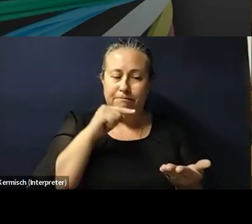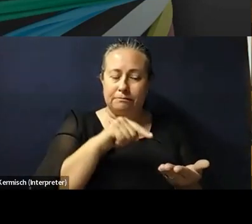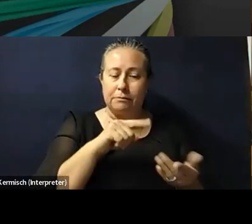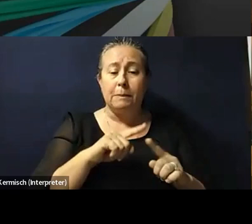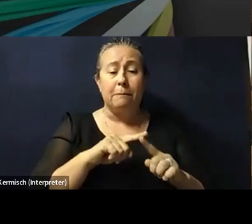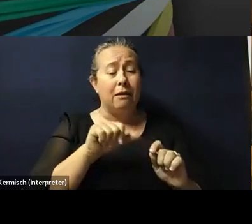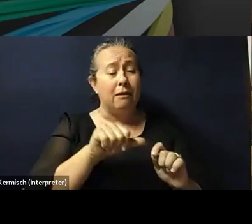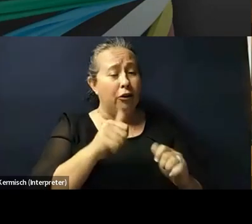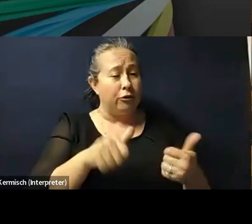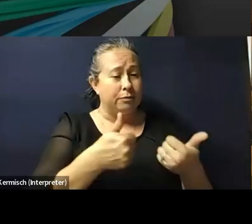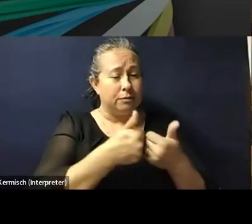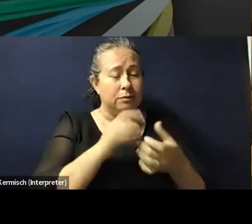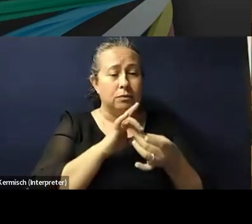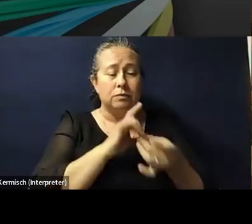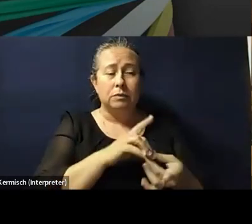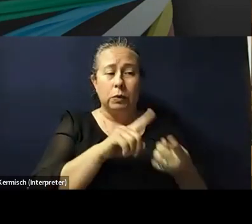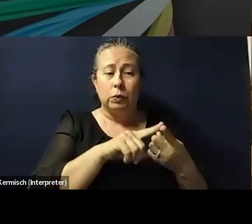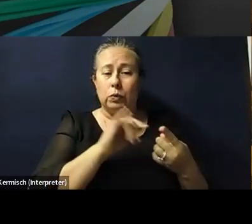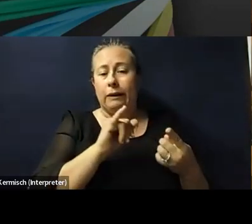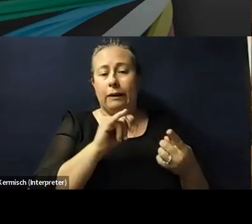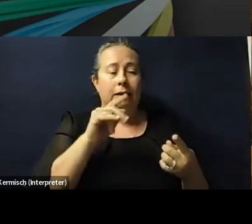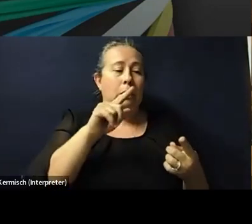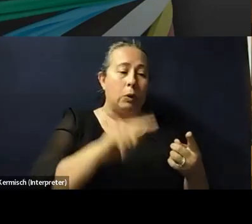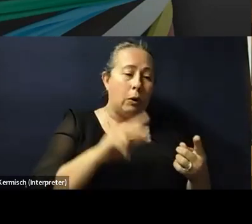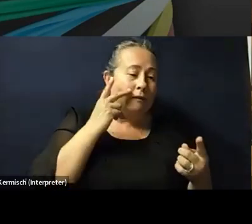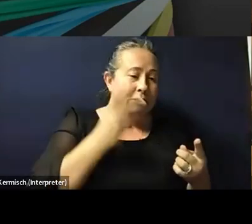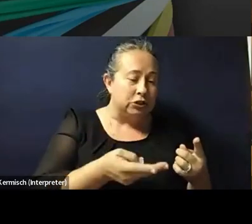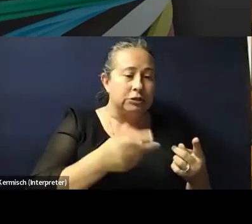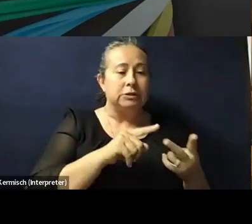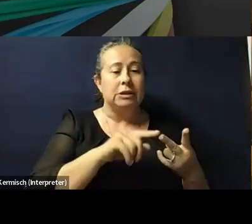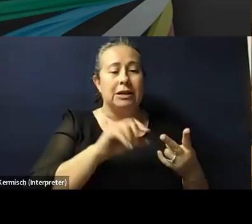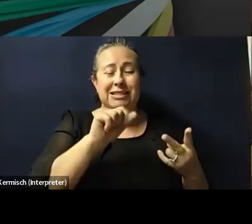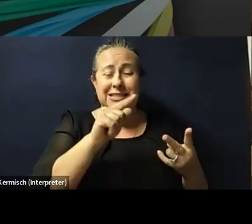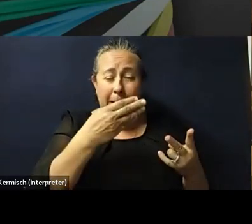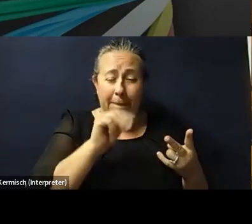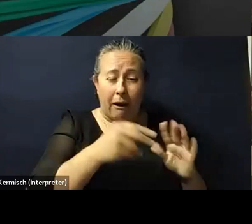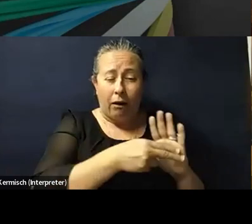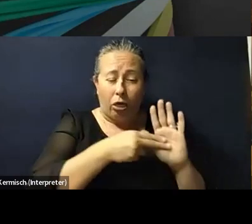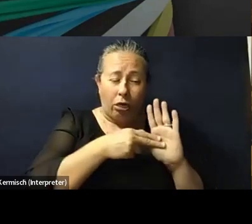are other challenges related to low vision, stigma, and discrimination.